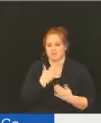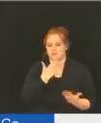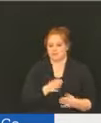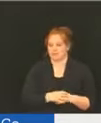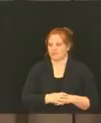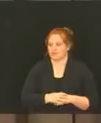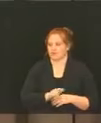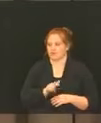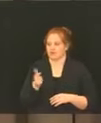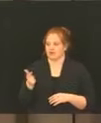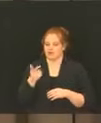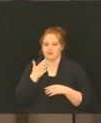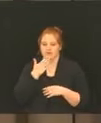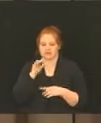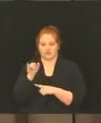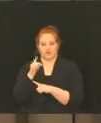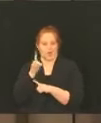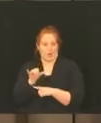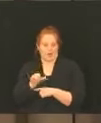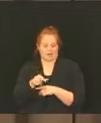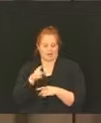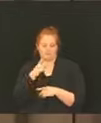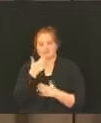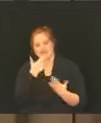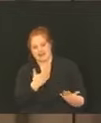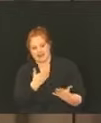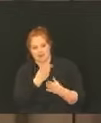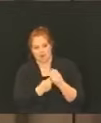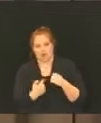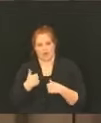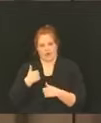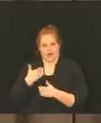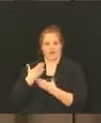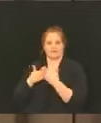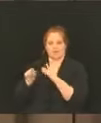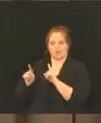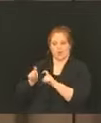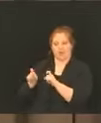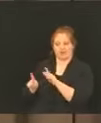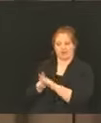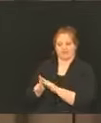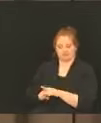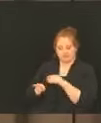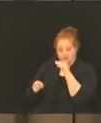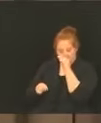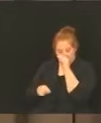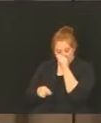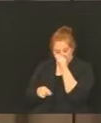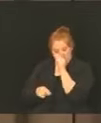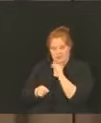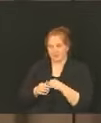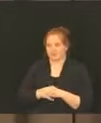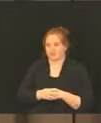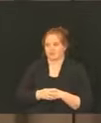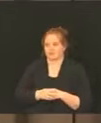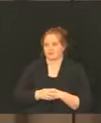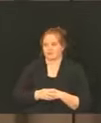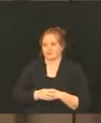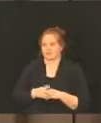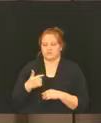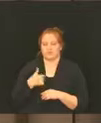Thanks. Thanks to both of you. We do have some questions that have started to pop up from the media. So we're going to go ahead and